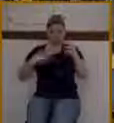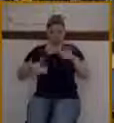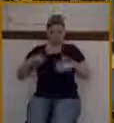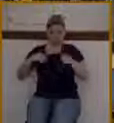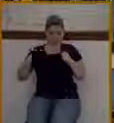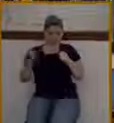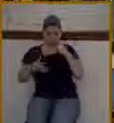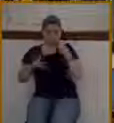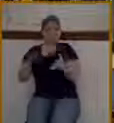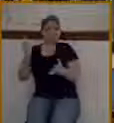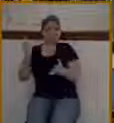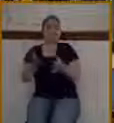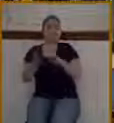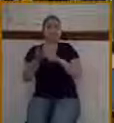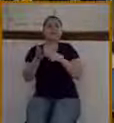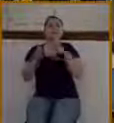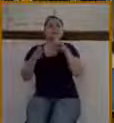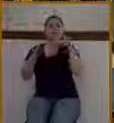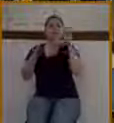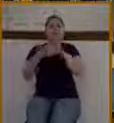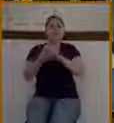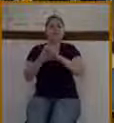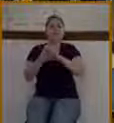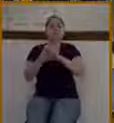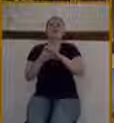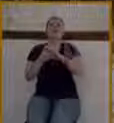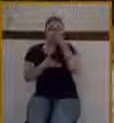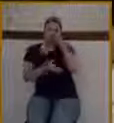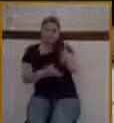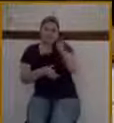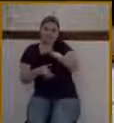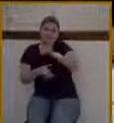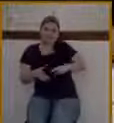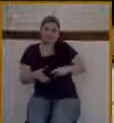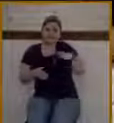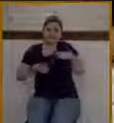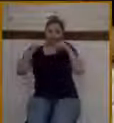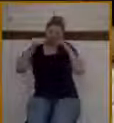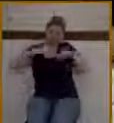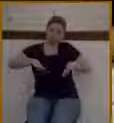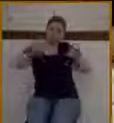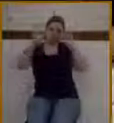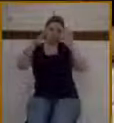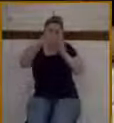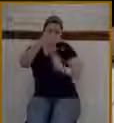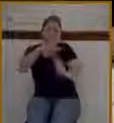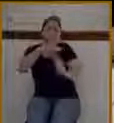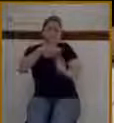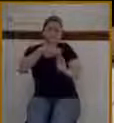we believe you to be the king, and we are submitting ourselves to you. We submit to your authority.